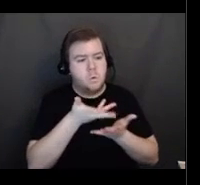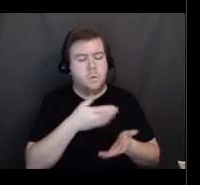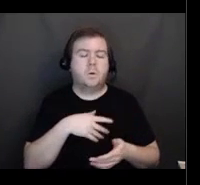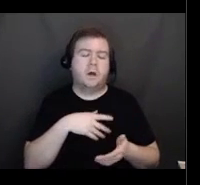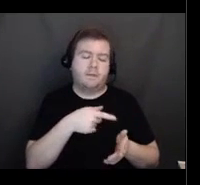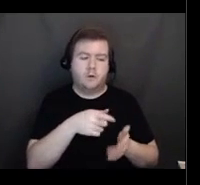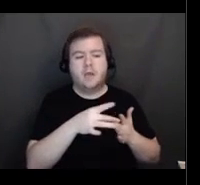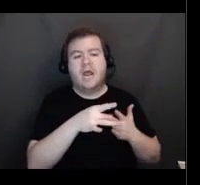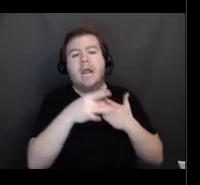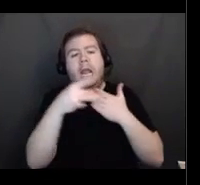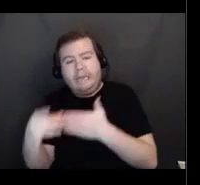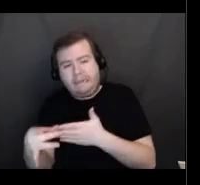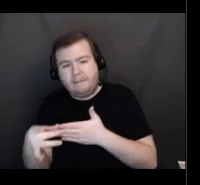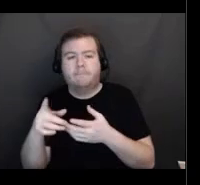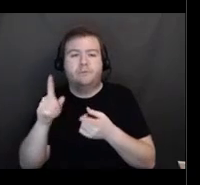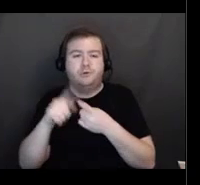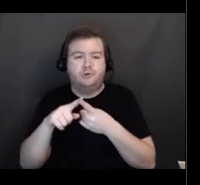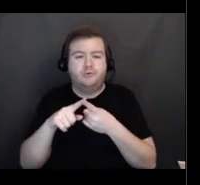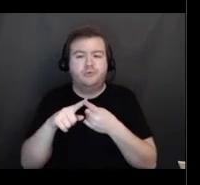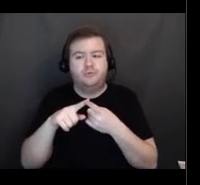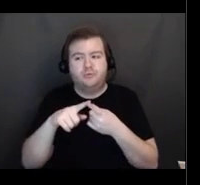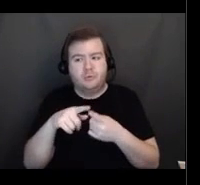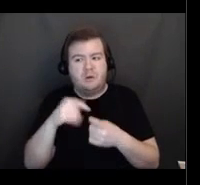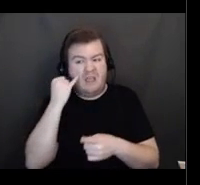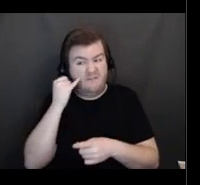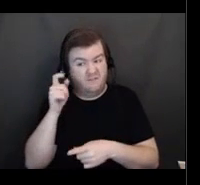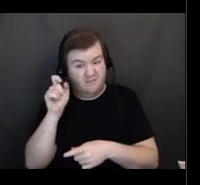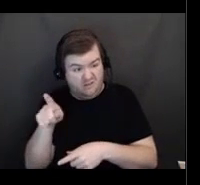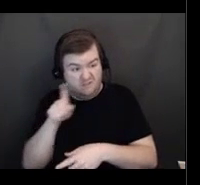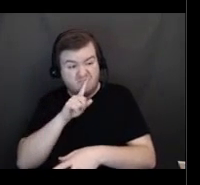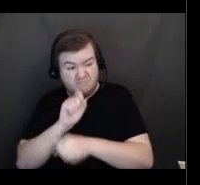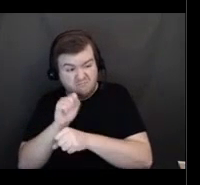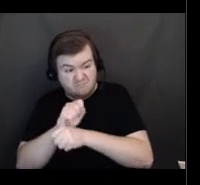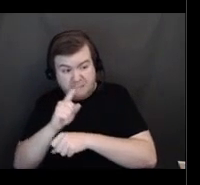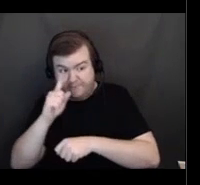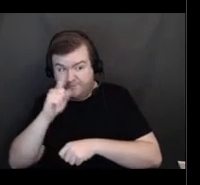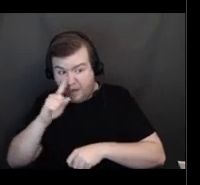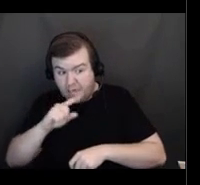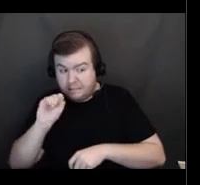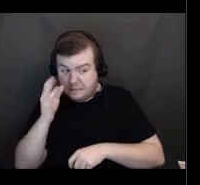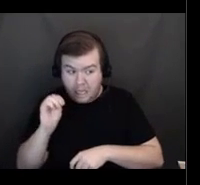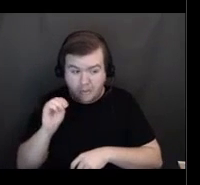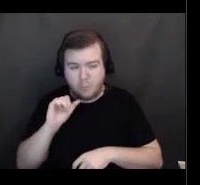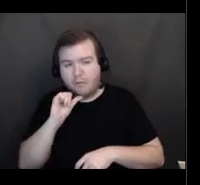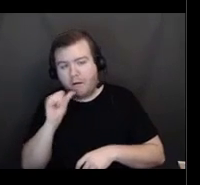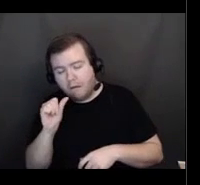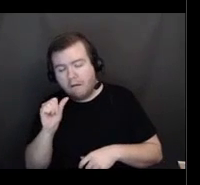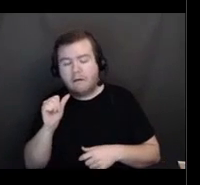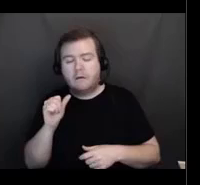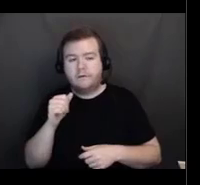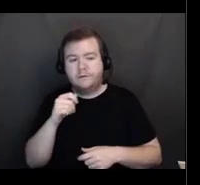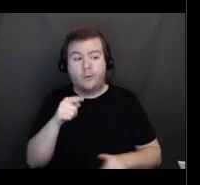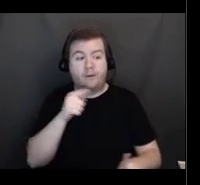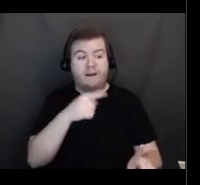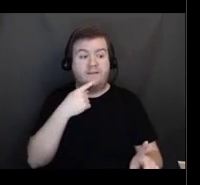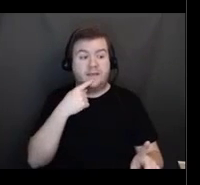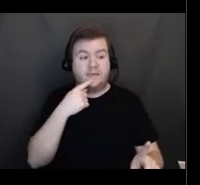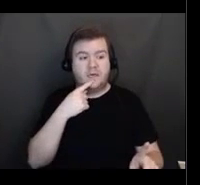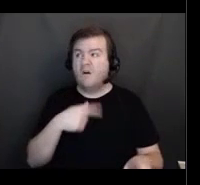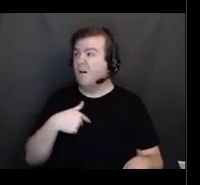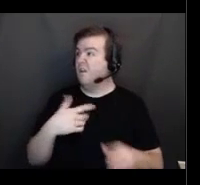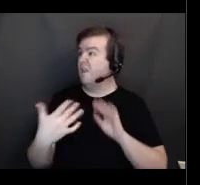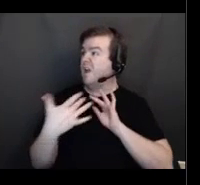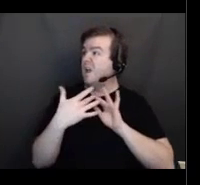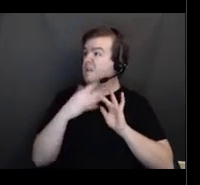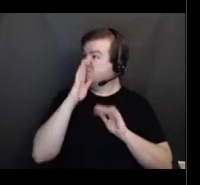to know if that, that was potentially an issue for them. Especially if they tell you that they were contacted directly and